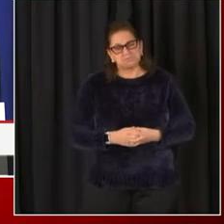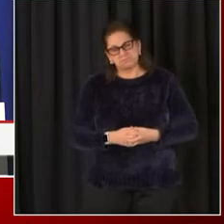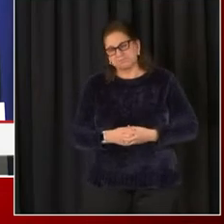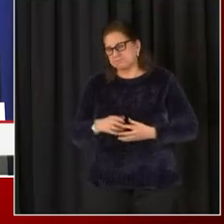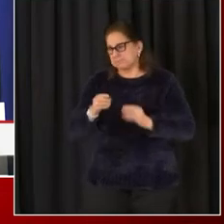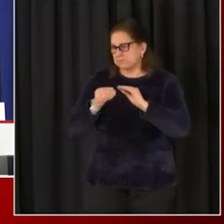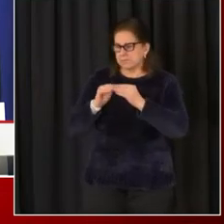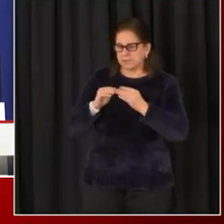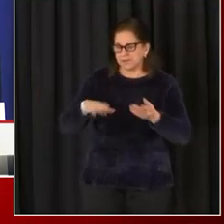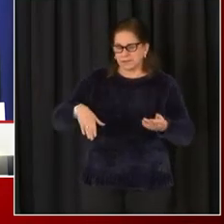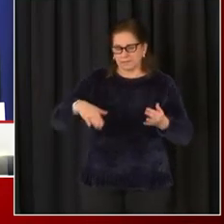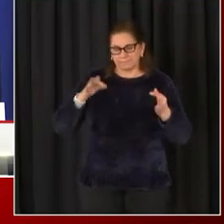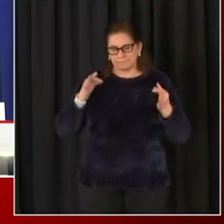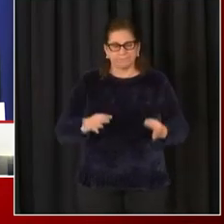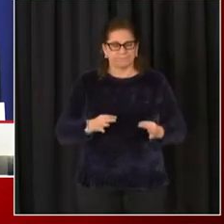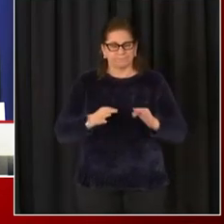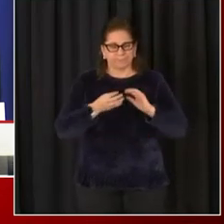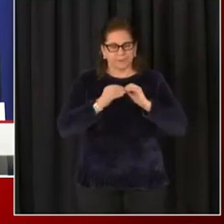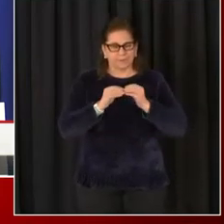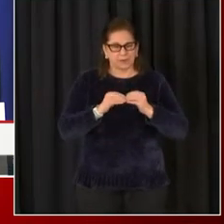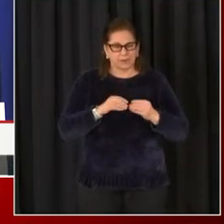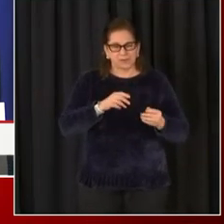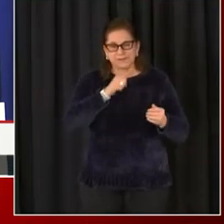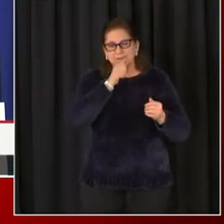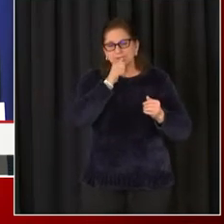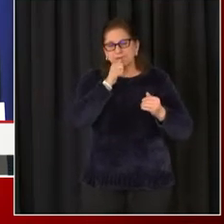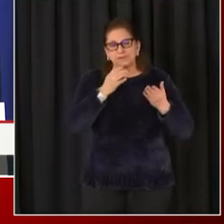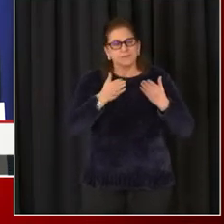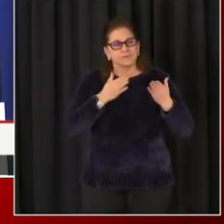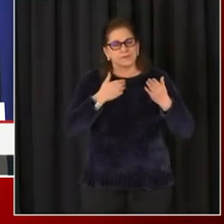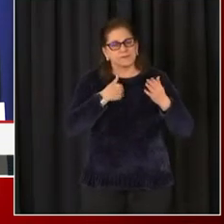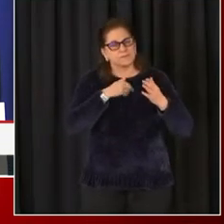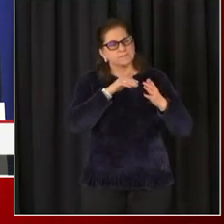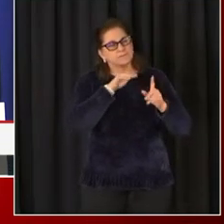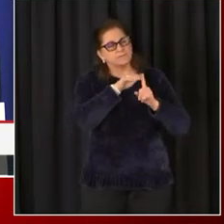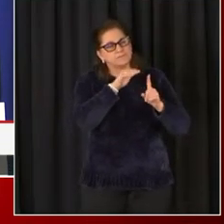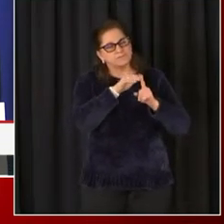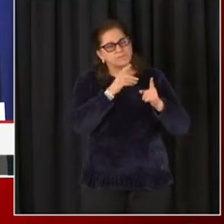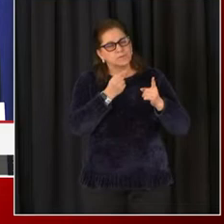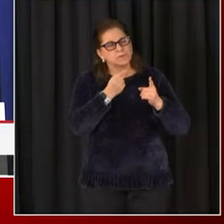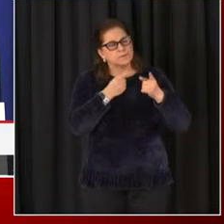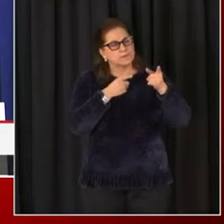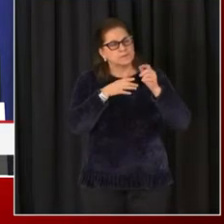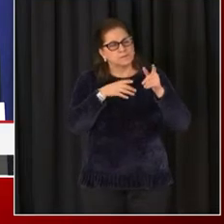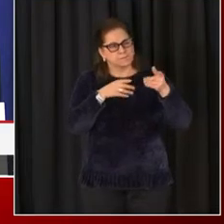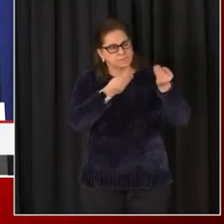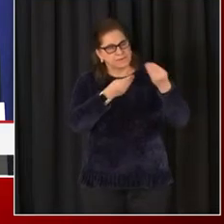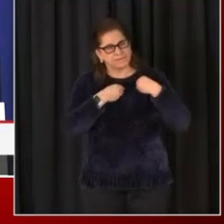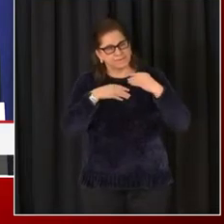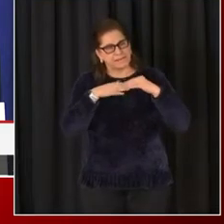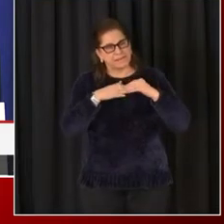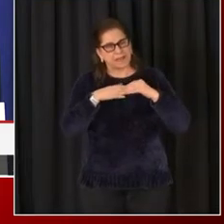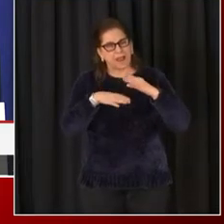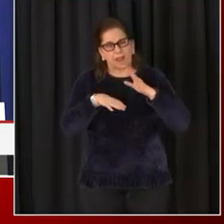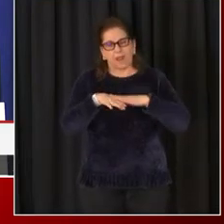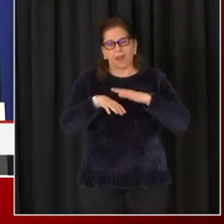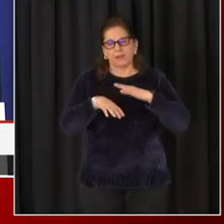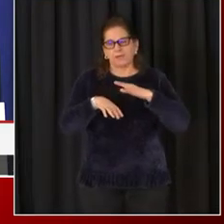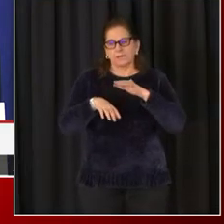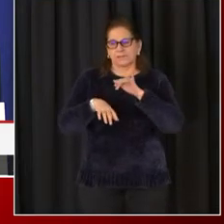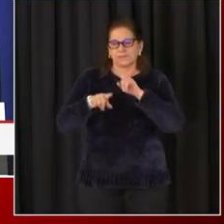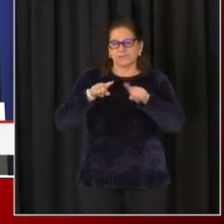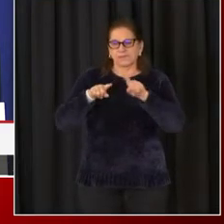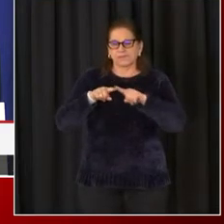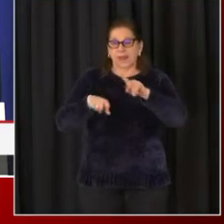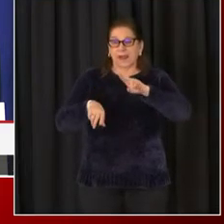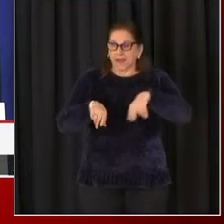worked out right now. So we have to work with the U.S. Secret Service for any national special security event is the lead federal agency for determining those numbers.